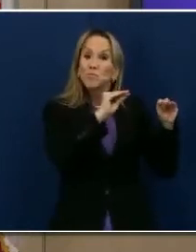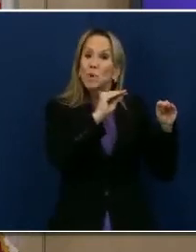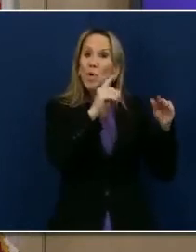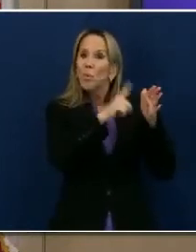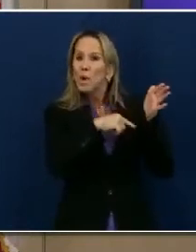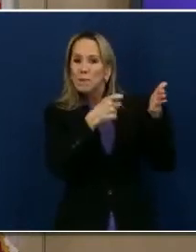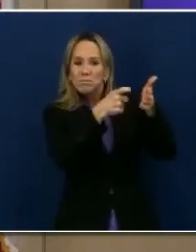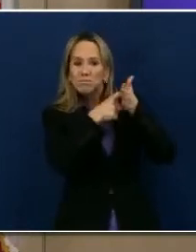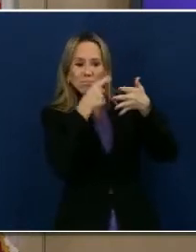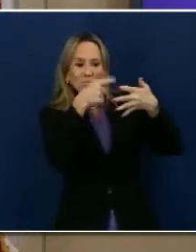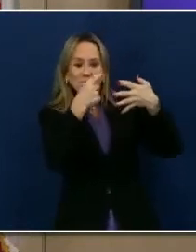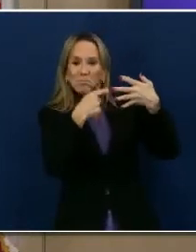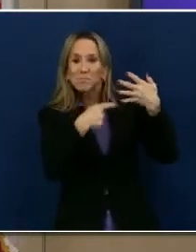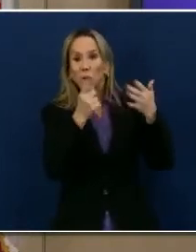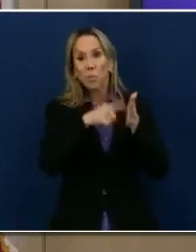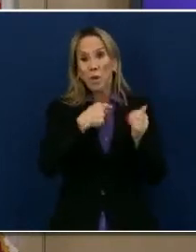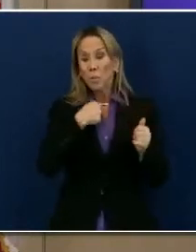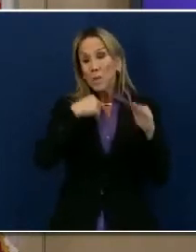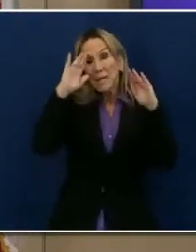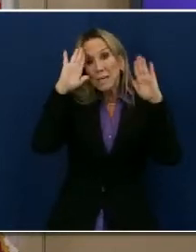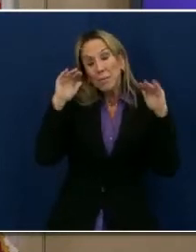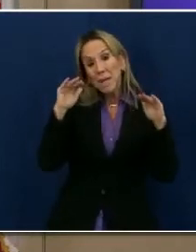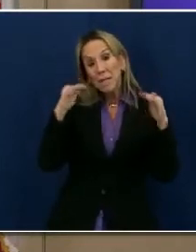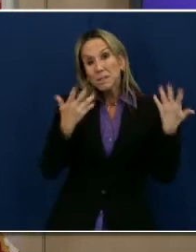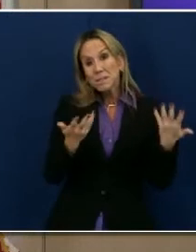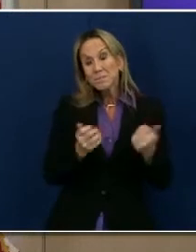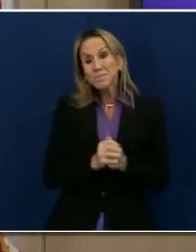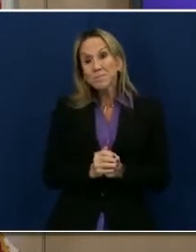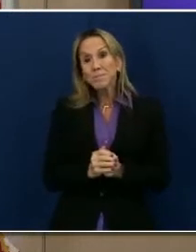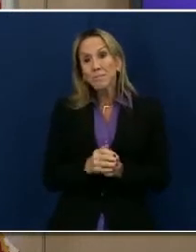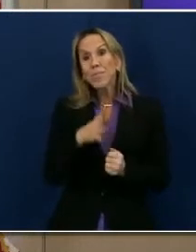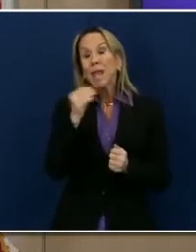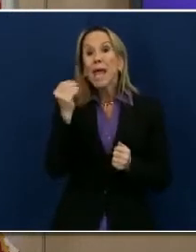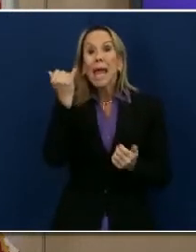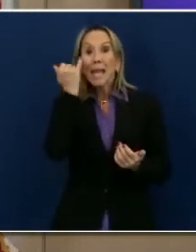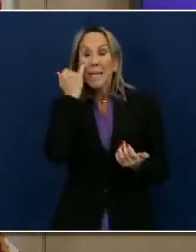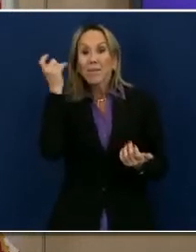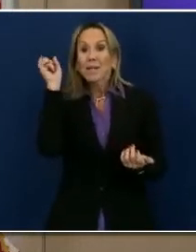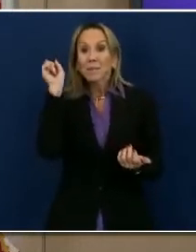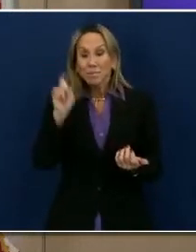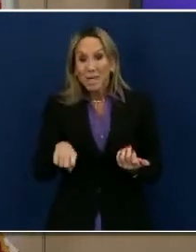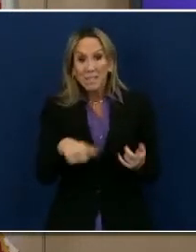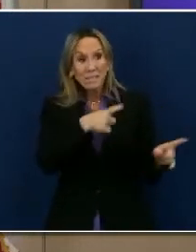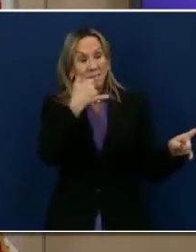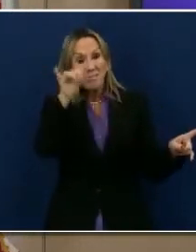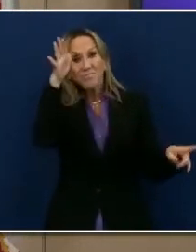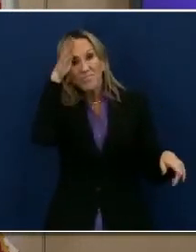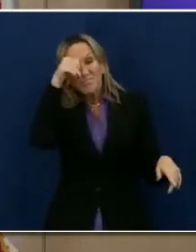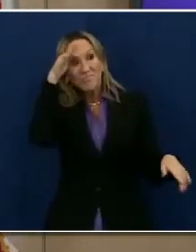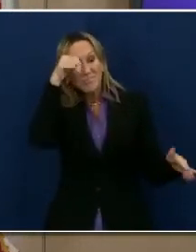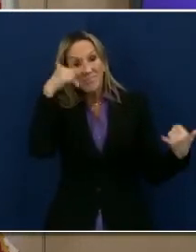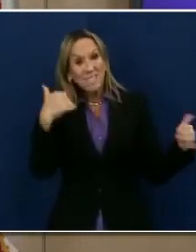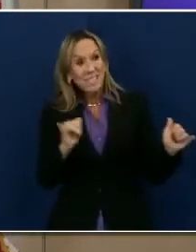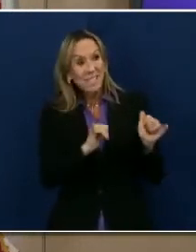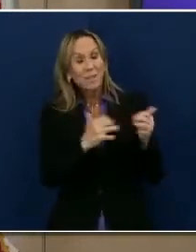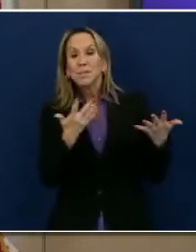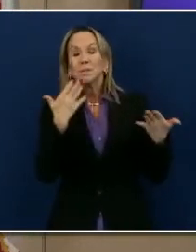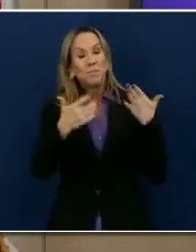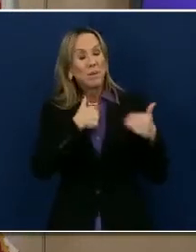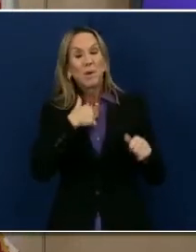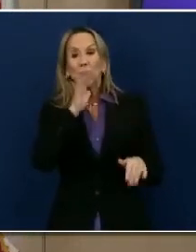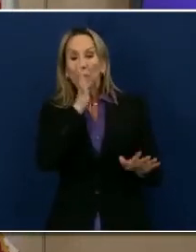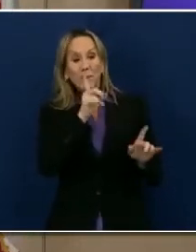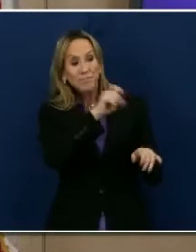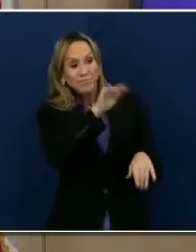requirements are and what the expectations are, and then to be in a position, if necessary, to issue public health the order cease and desist or